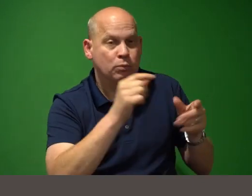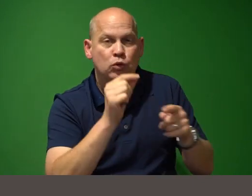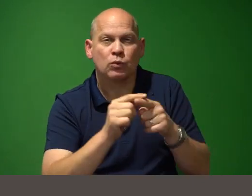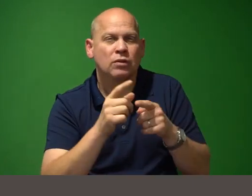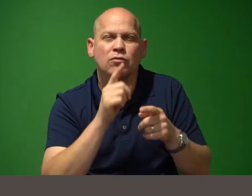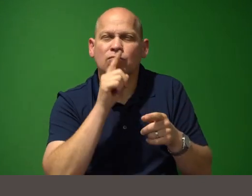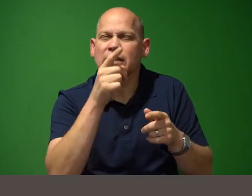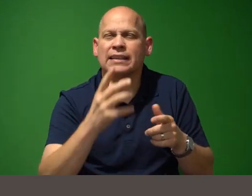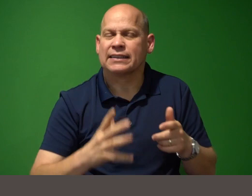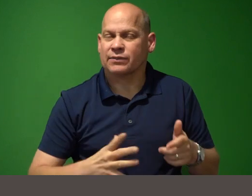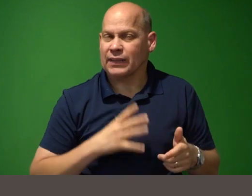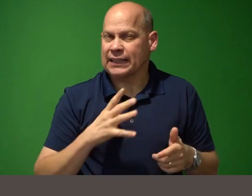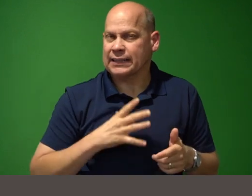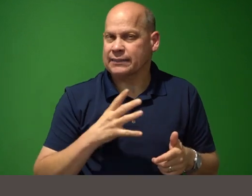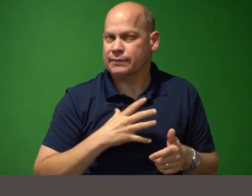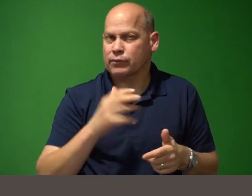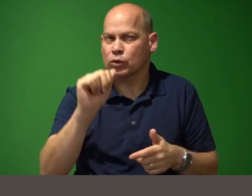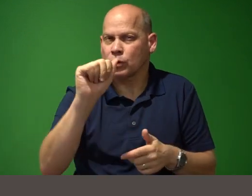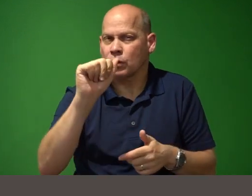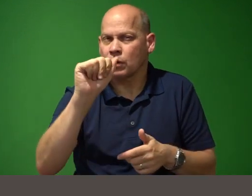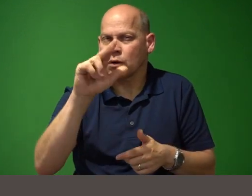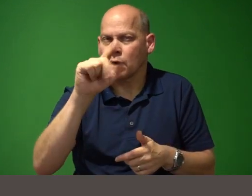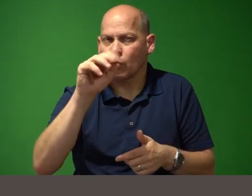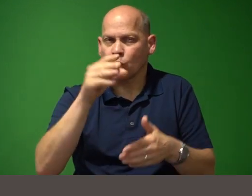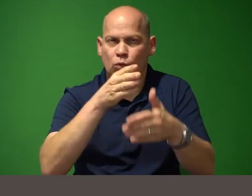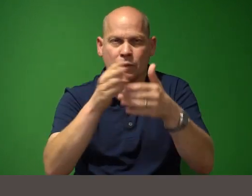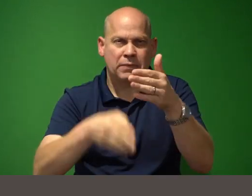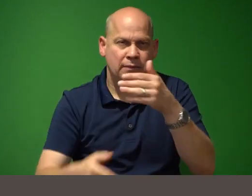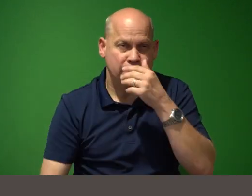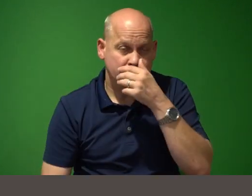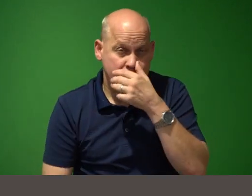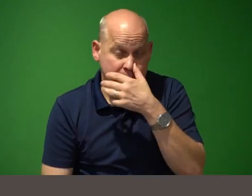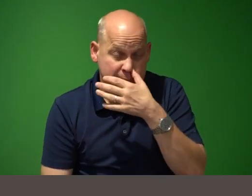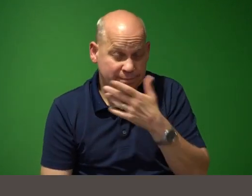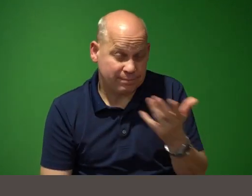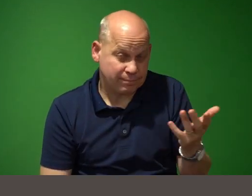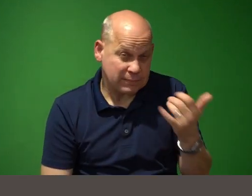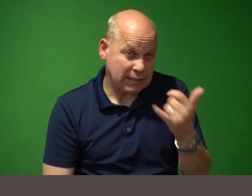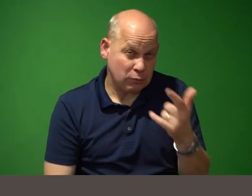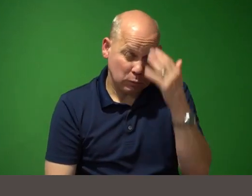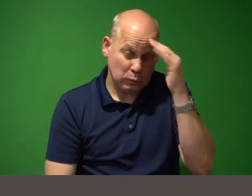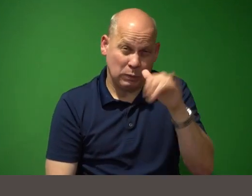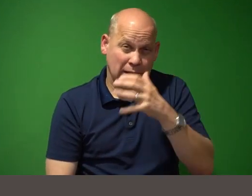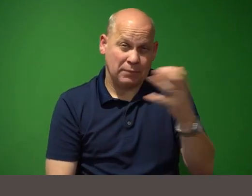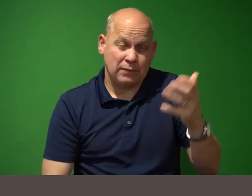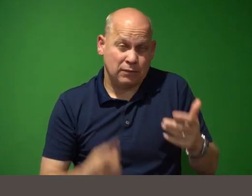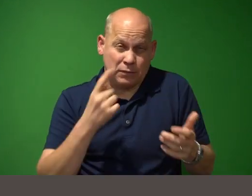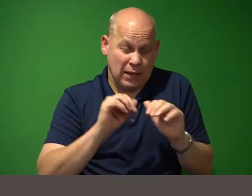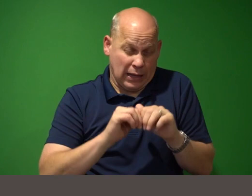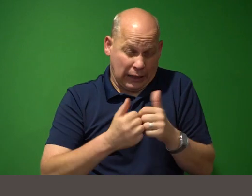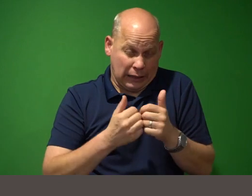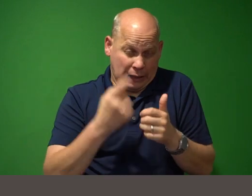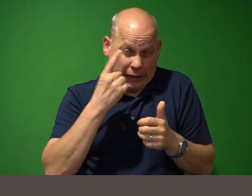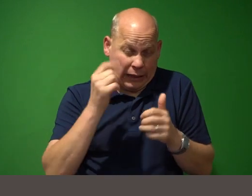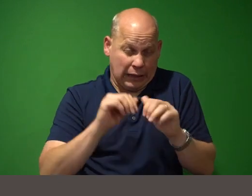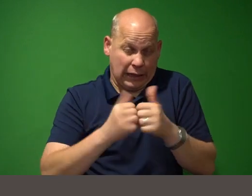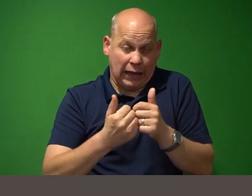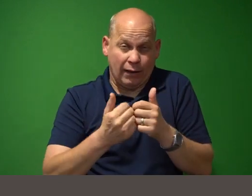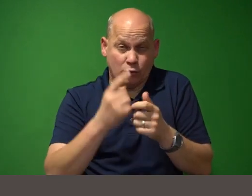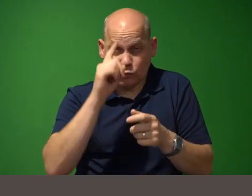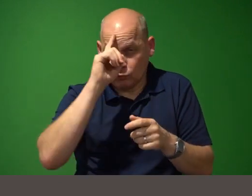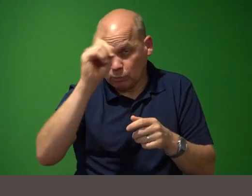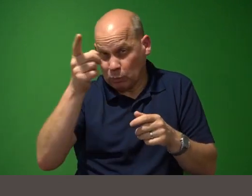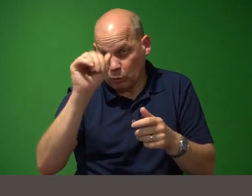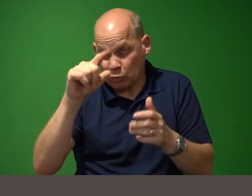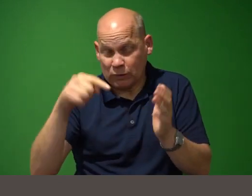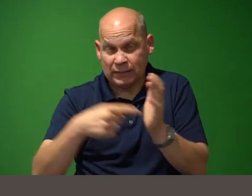knowing that much you you may wonder how smart are these models in spite of that